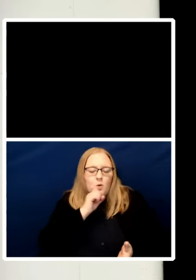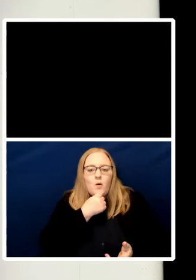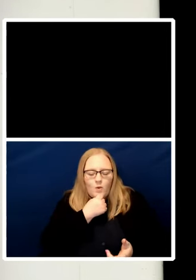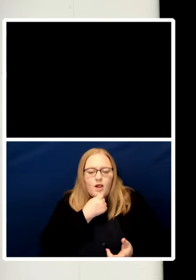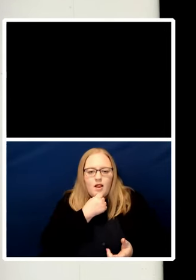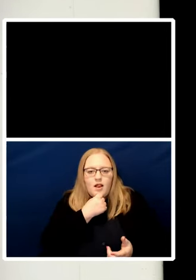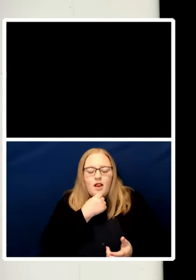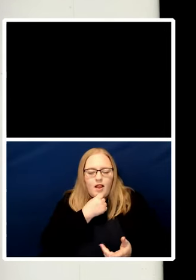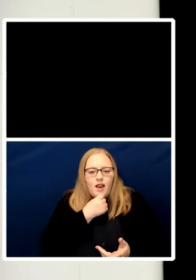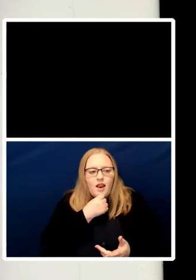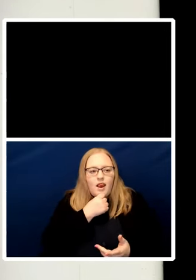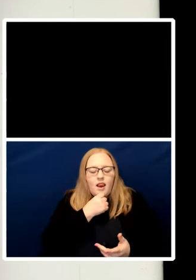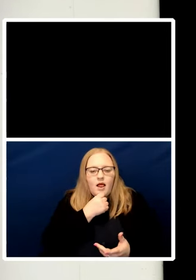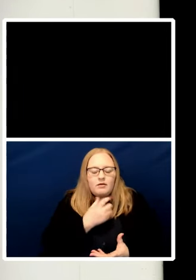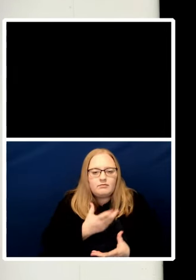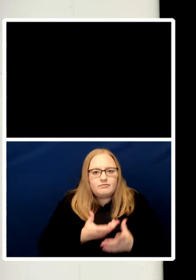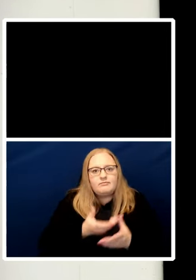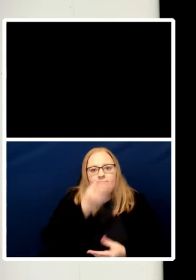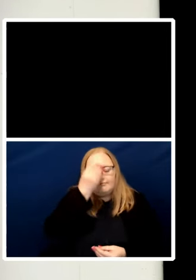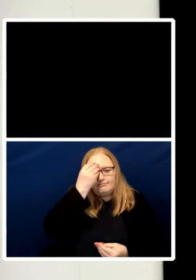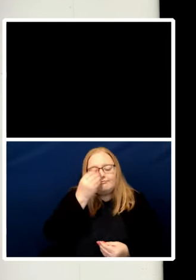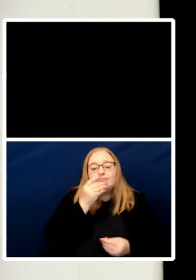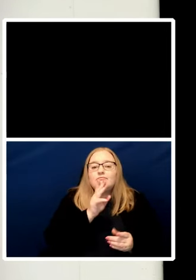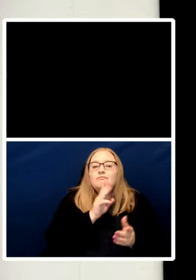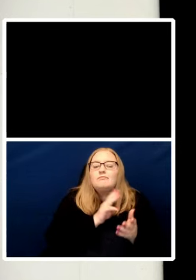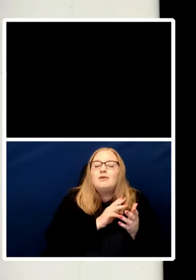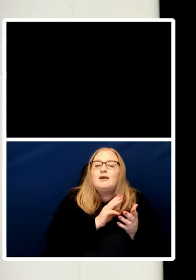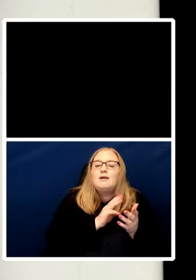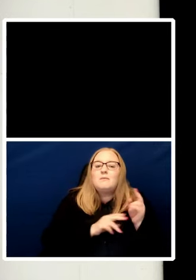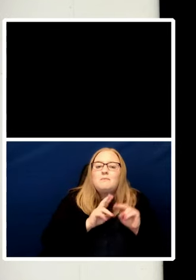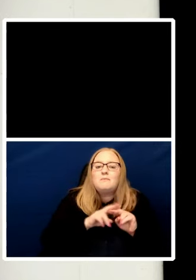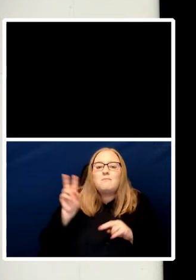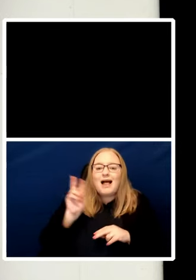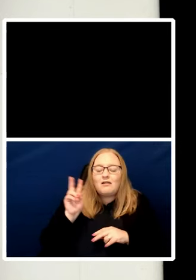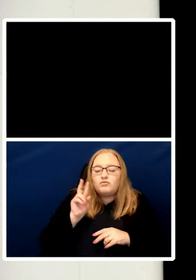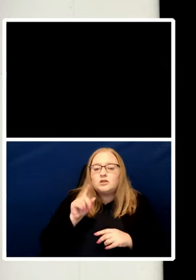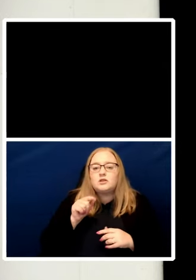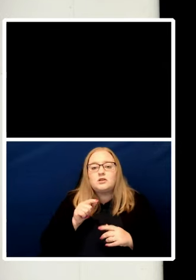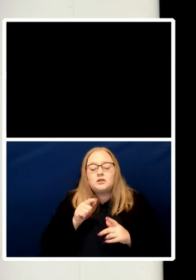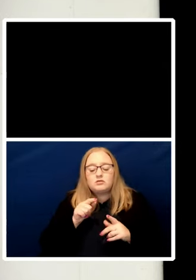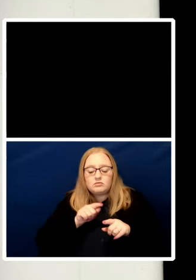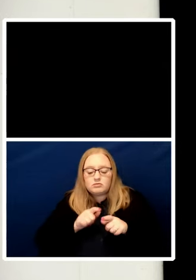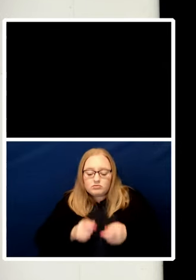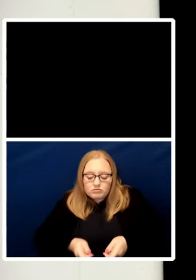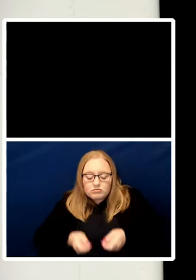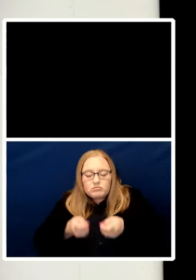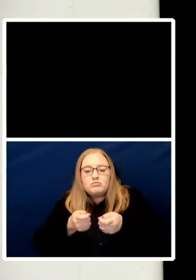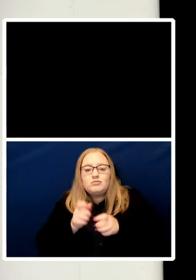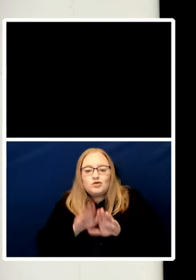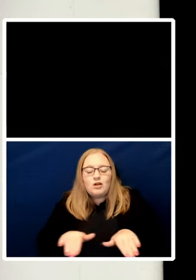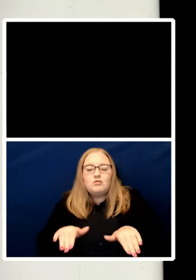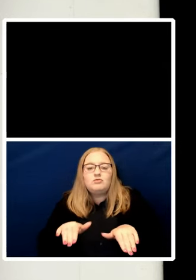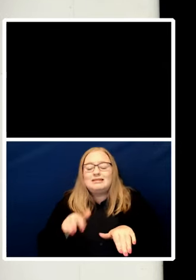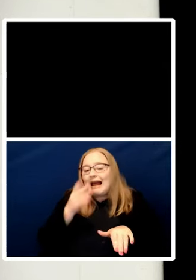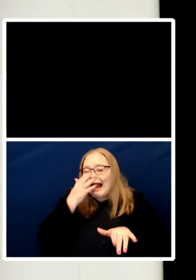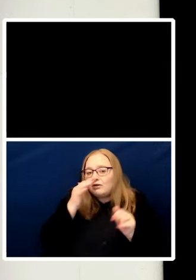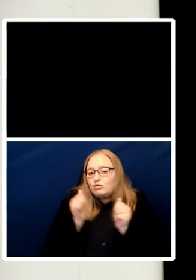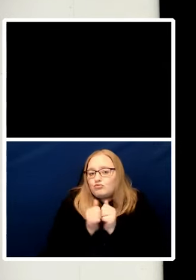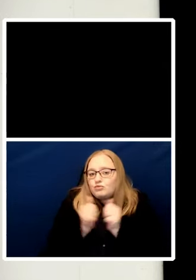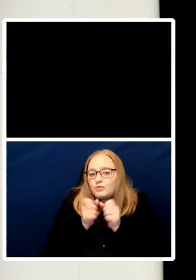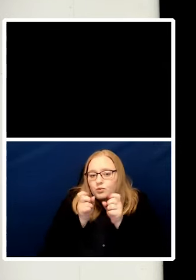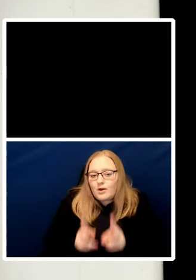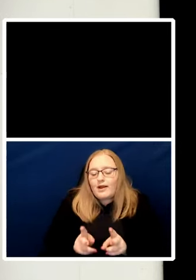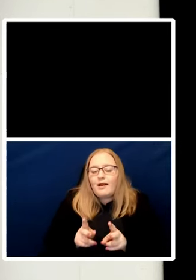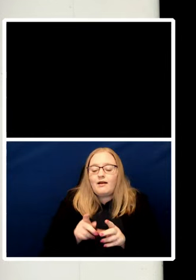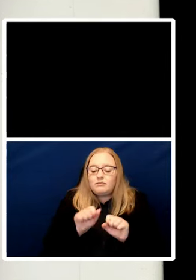raise their child with age-appropriate levels of agency and protection. They seek